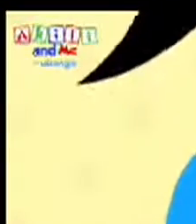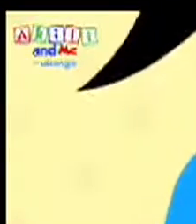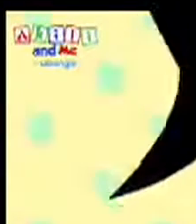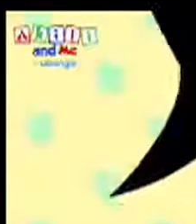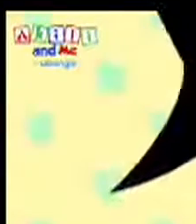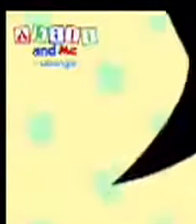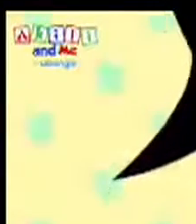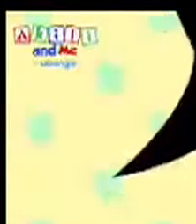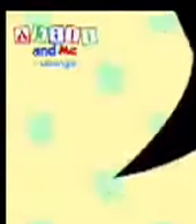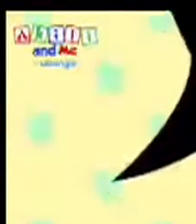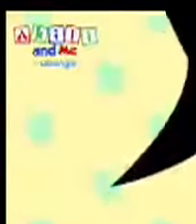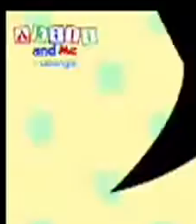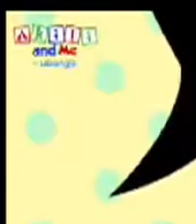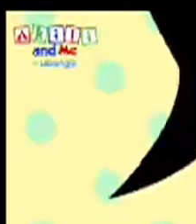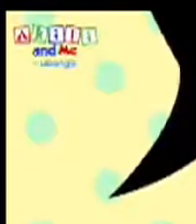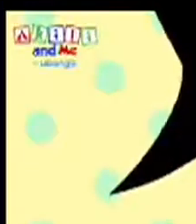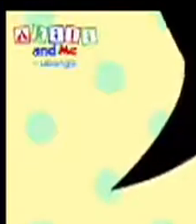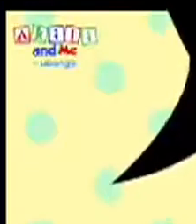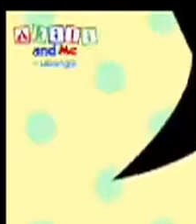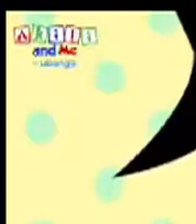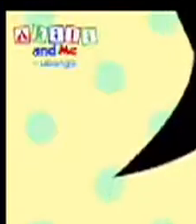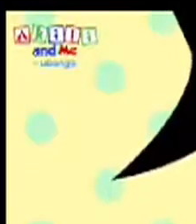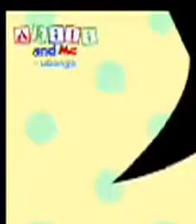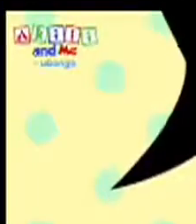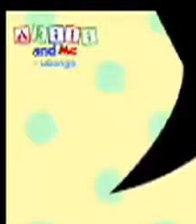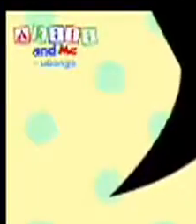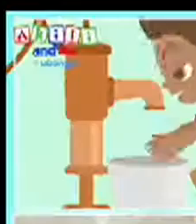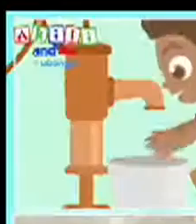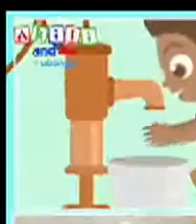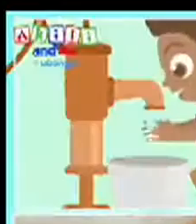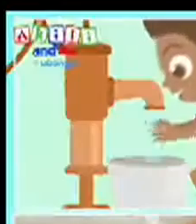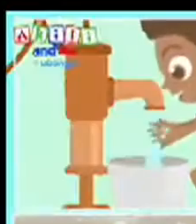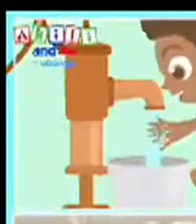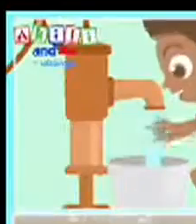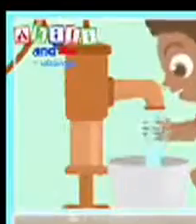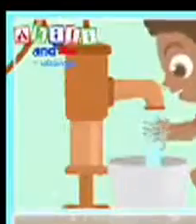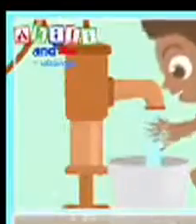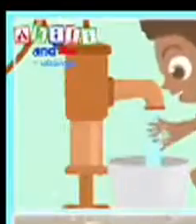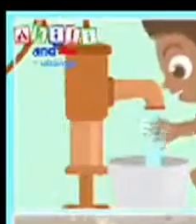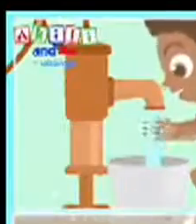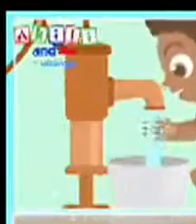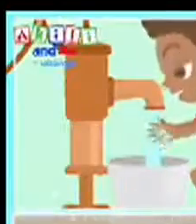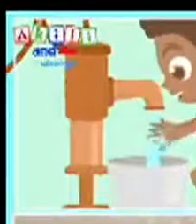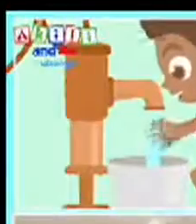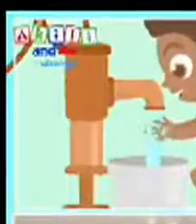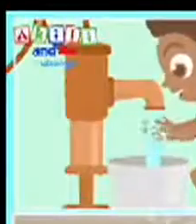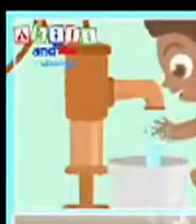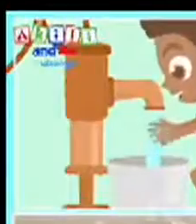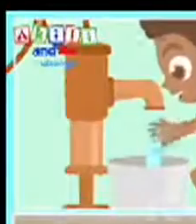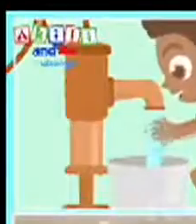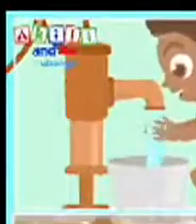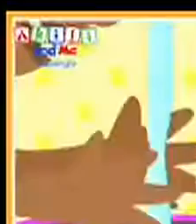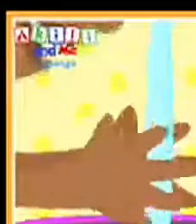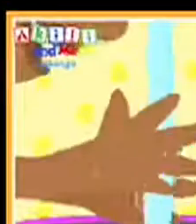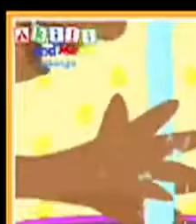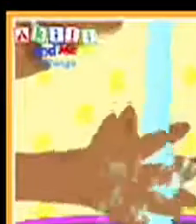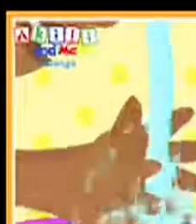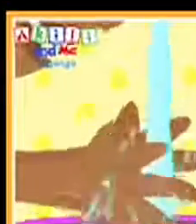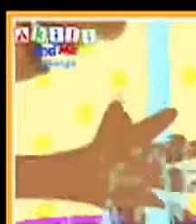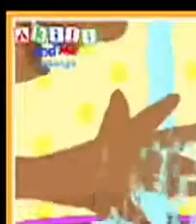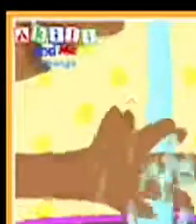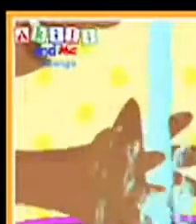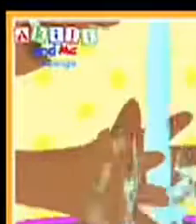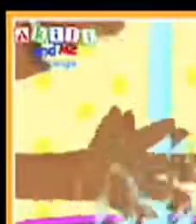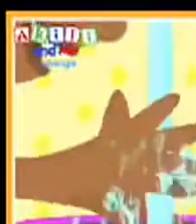too. Scrub under your nails and scrub-a-dub-a-doo. Rinse your hands, rinse your hands, rinse your hands in water. Rinse them